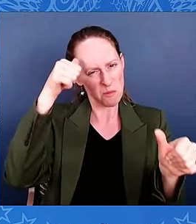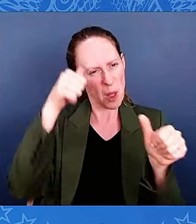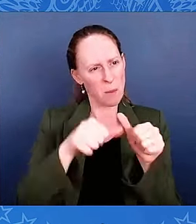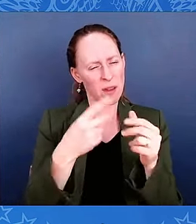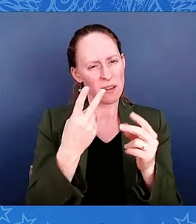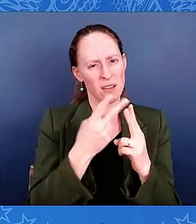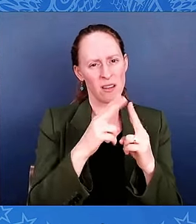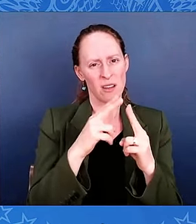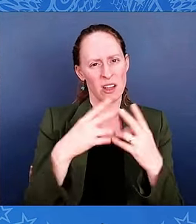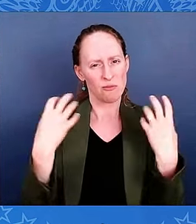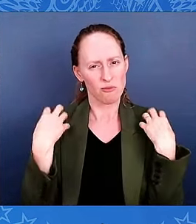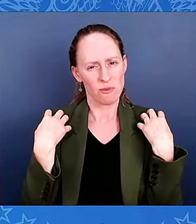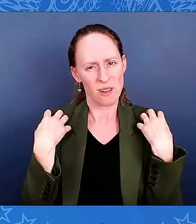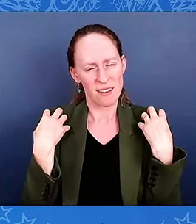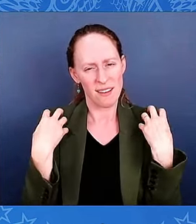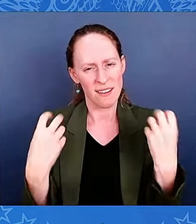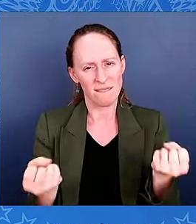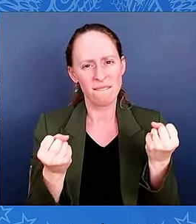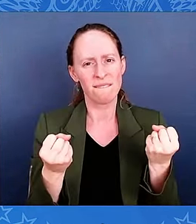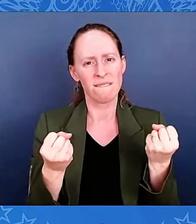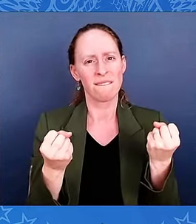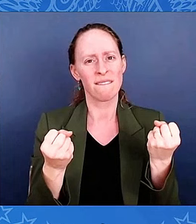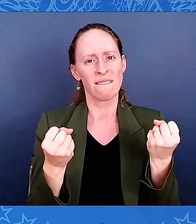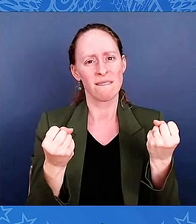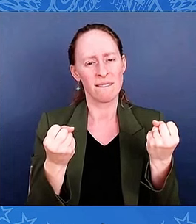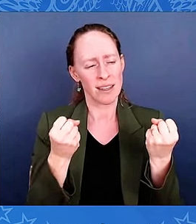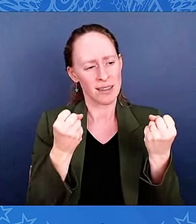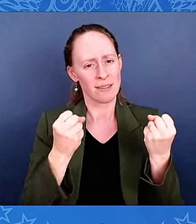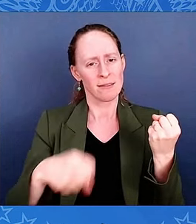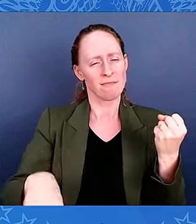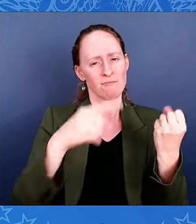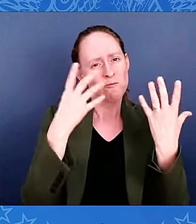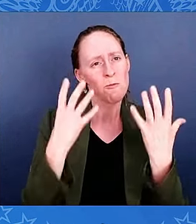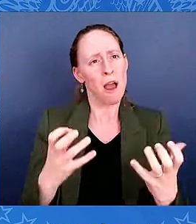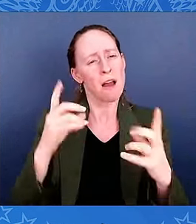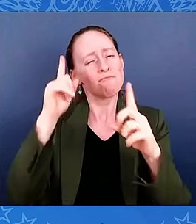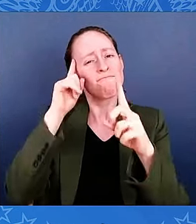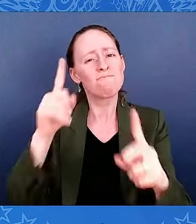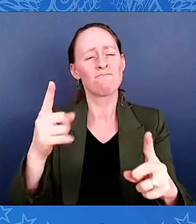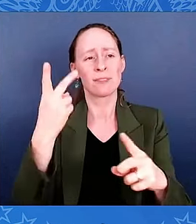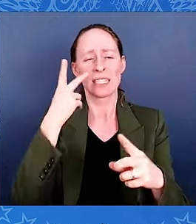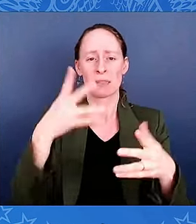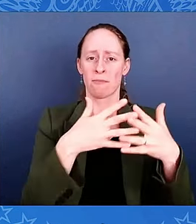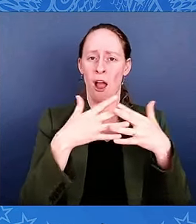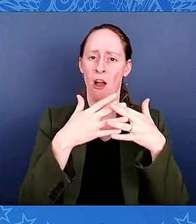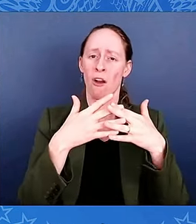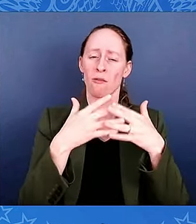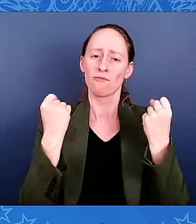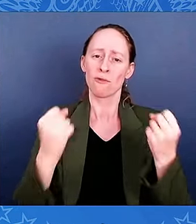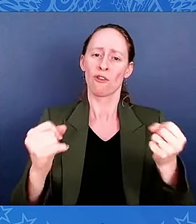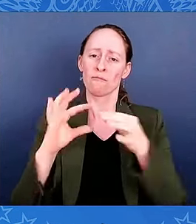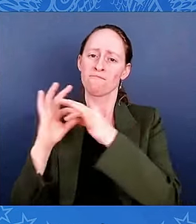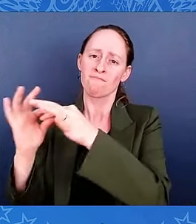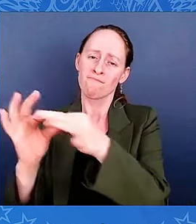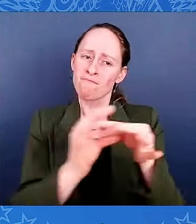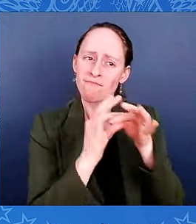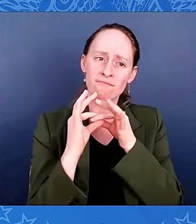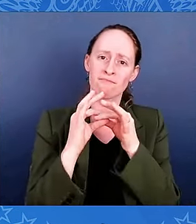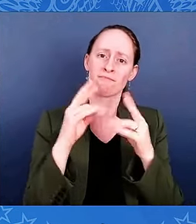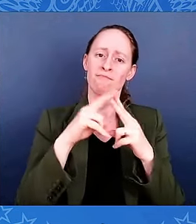Unity over disusion — disunion. Freedom over subjugation. Progress over retreat.